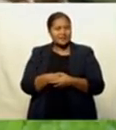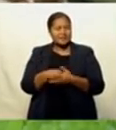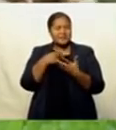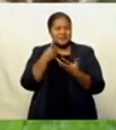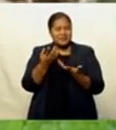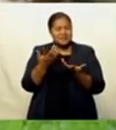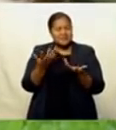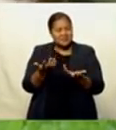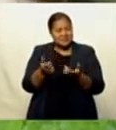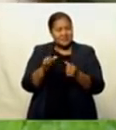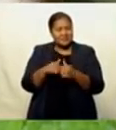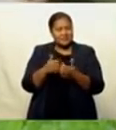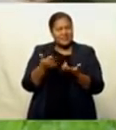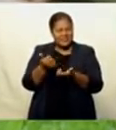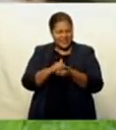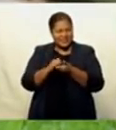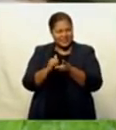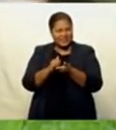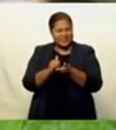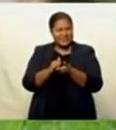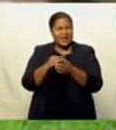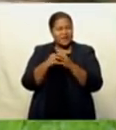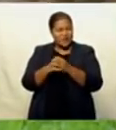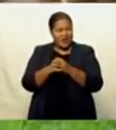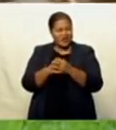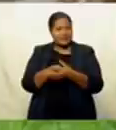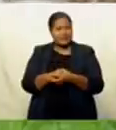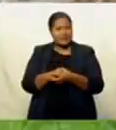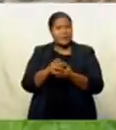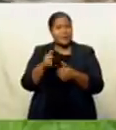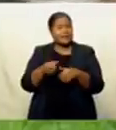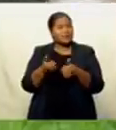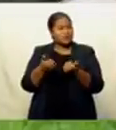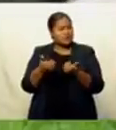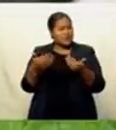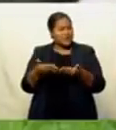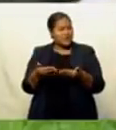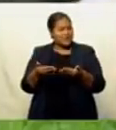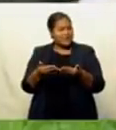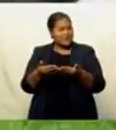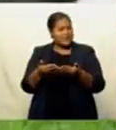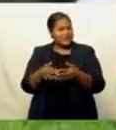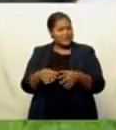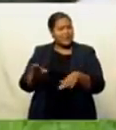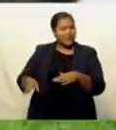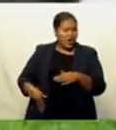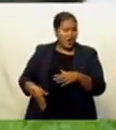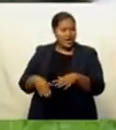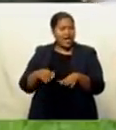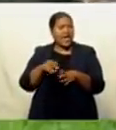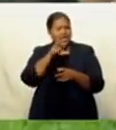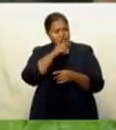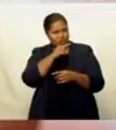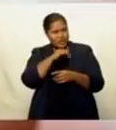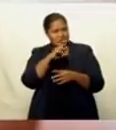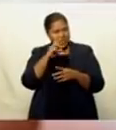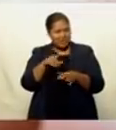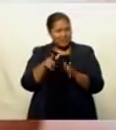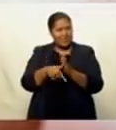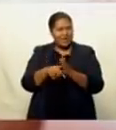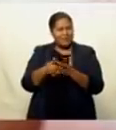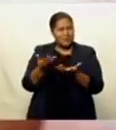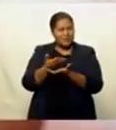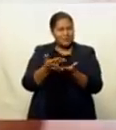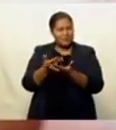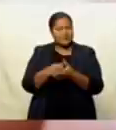dogs can peacefully coexist, and it's best to introduce the dog when the chickens are chicks, so they have time to acclimate. Parents